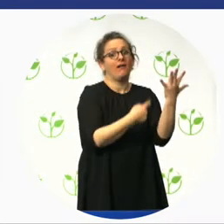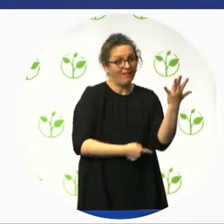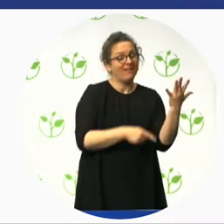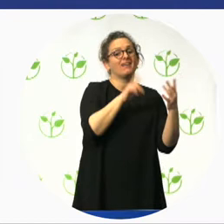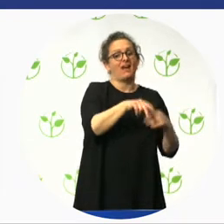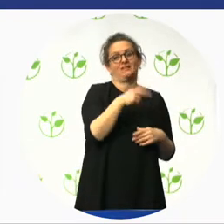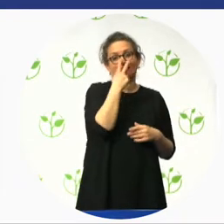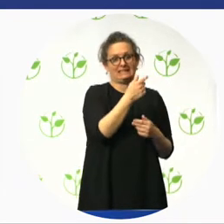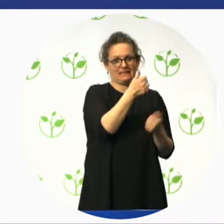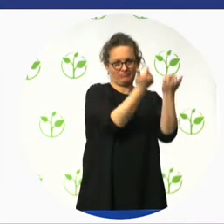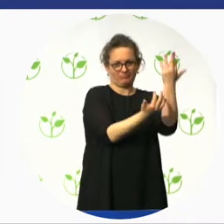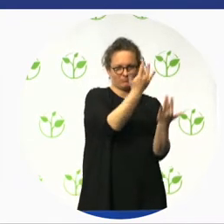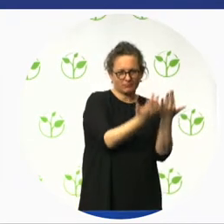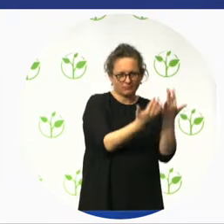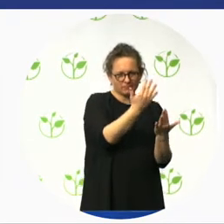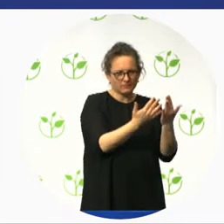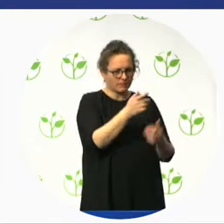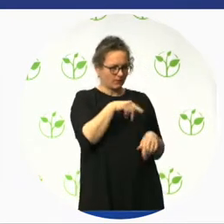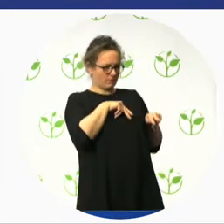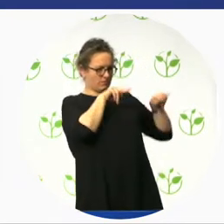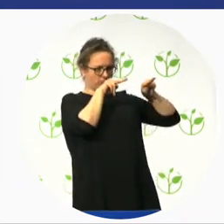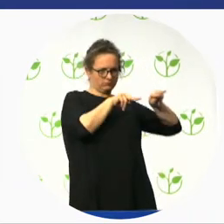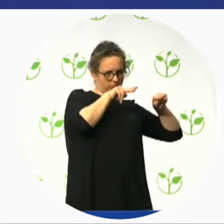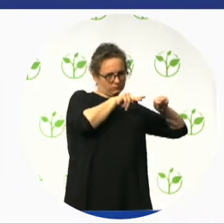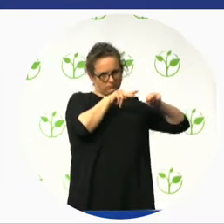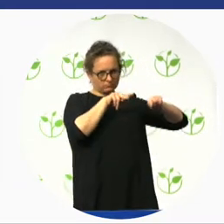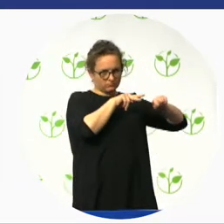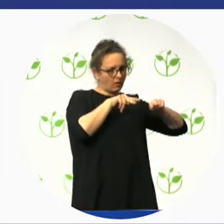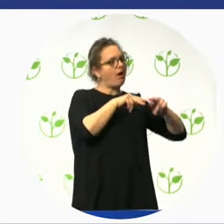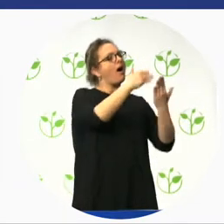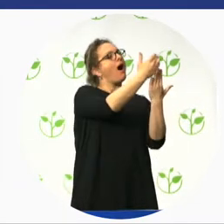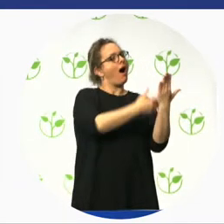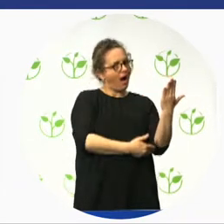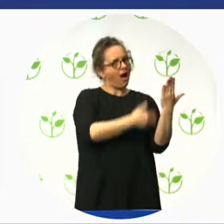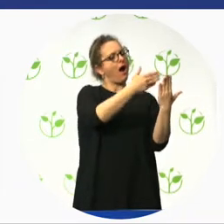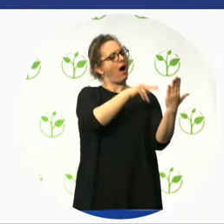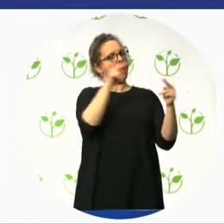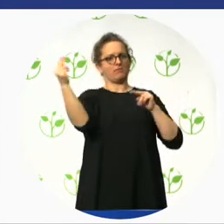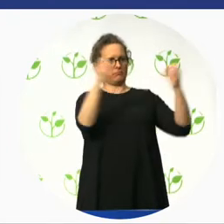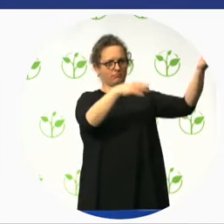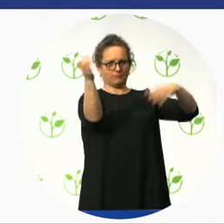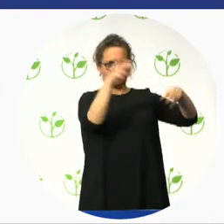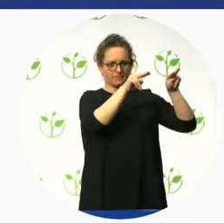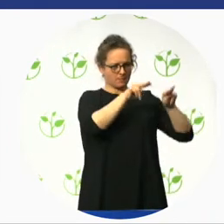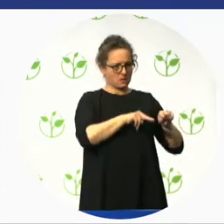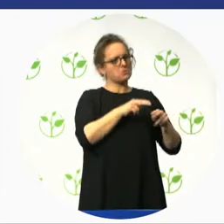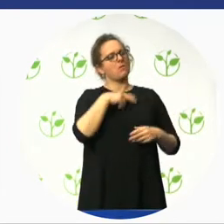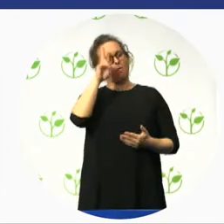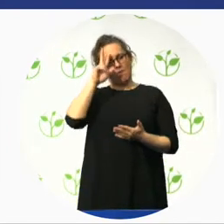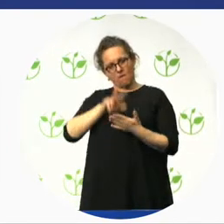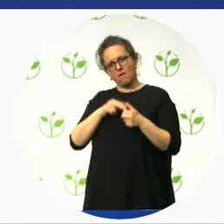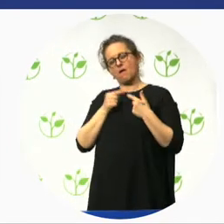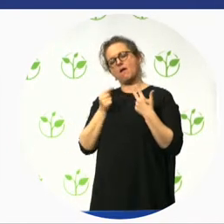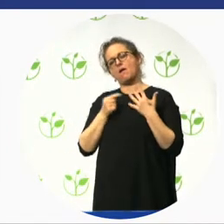survey, the evidence, the story that's been told by the assessor, and approves, or they could push back for further clarification or